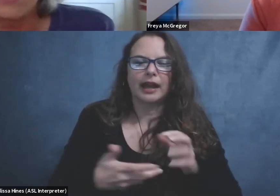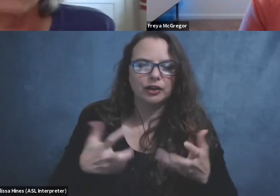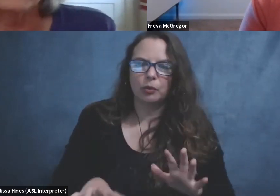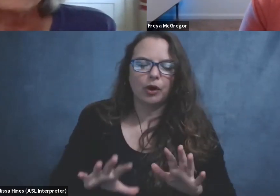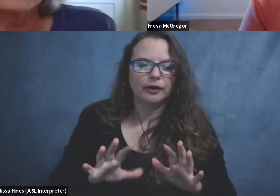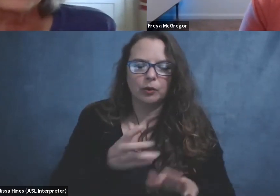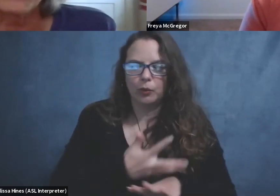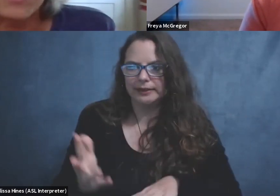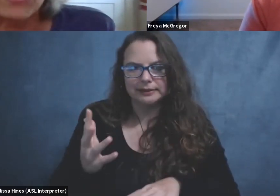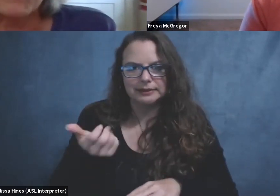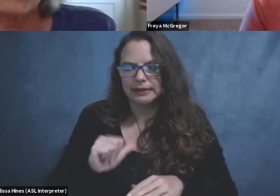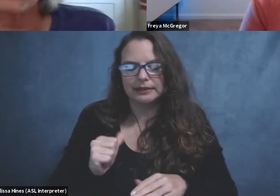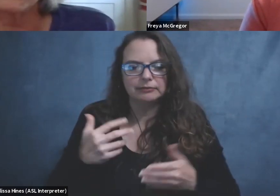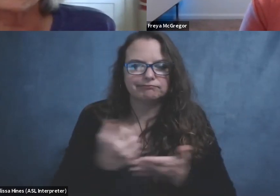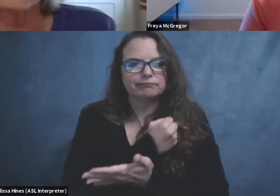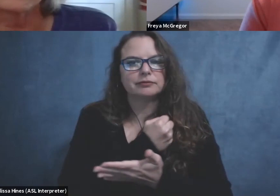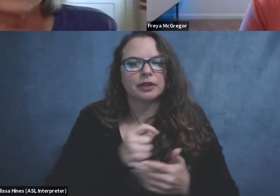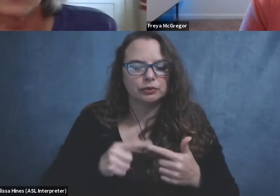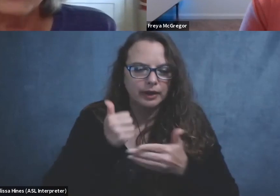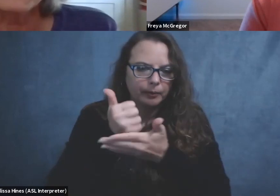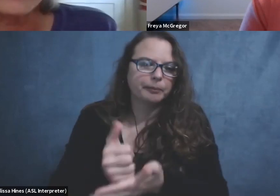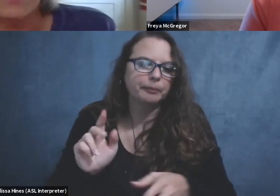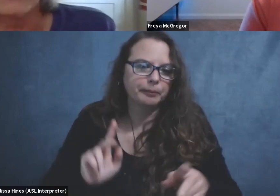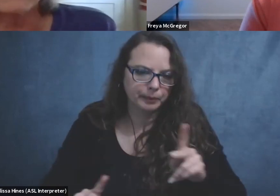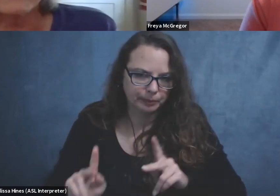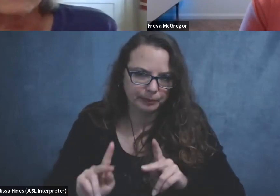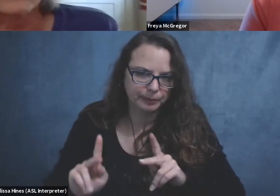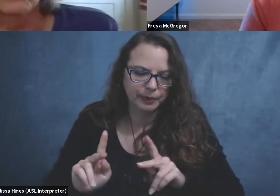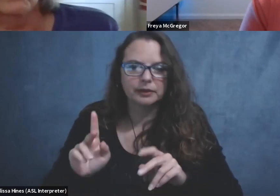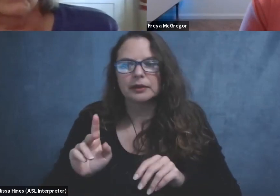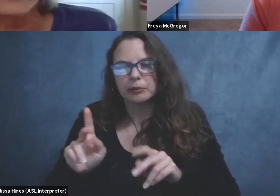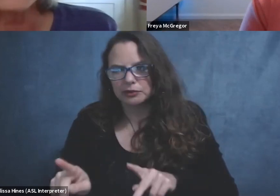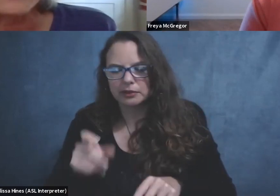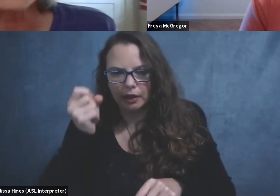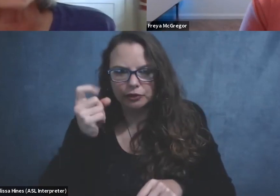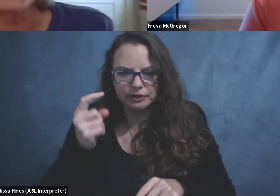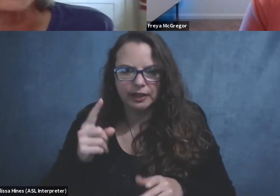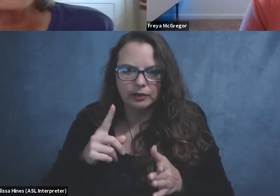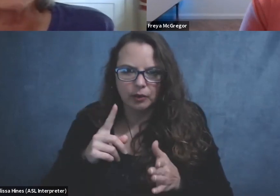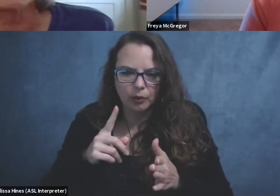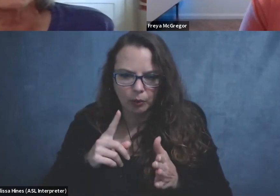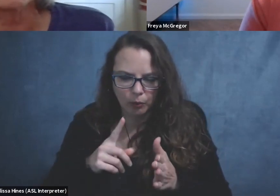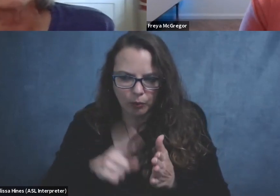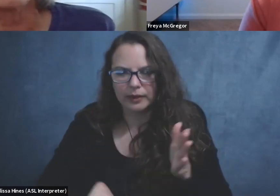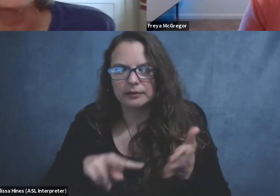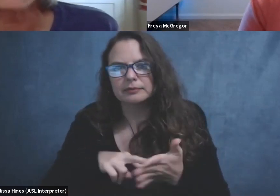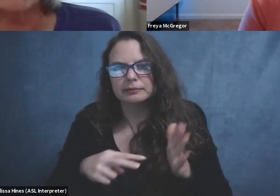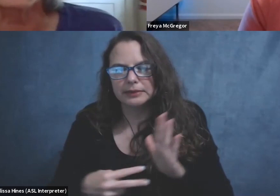I have to help a person understand what it is to be